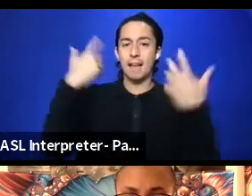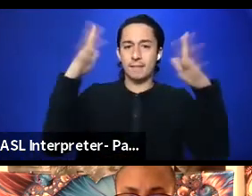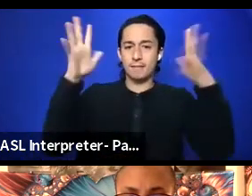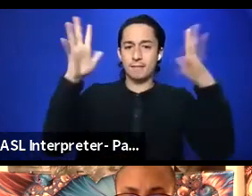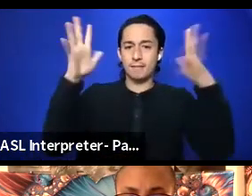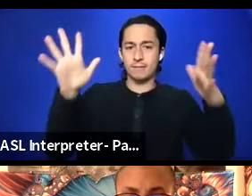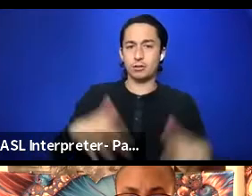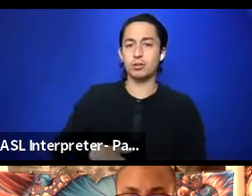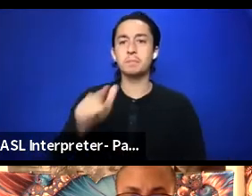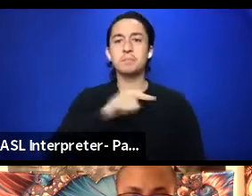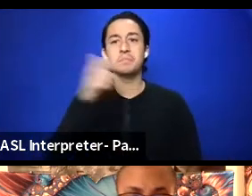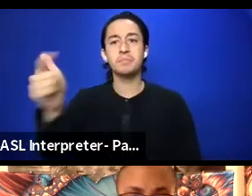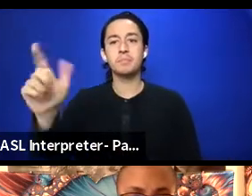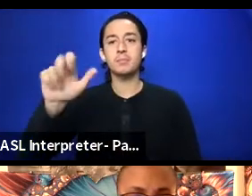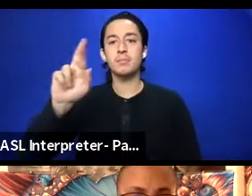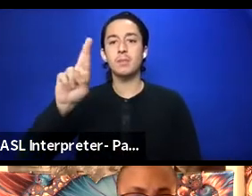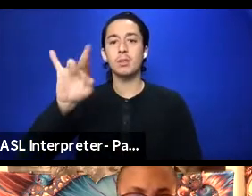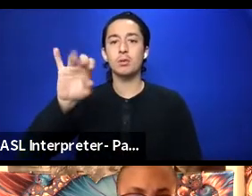Larissa.